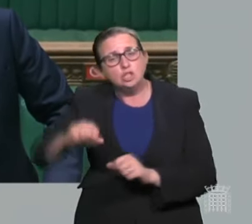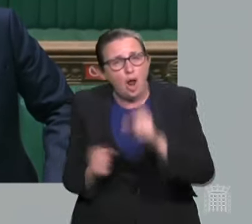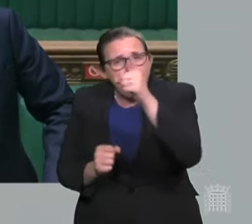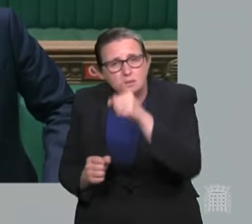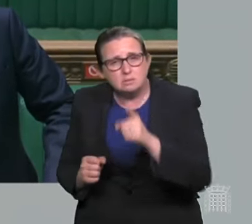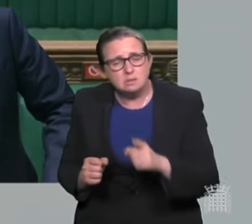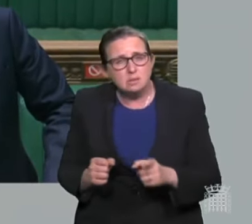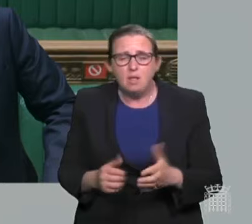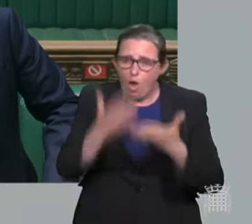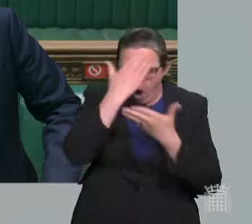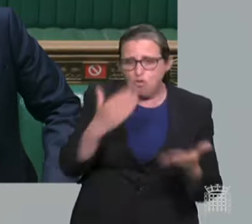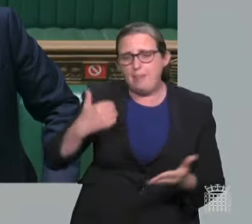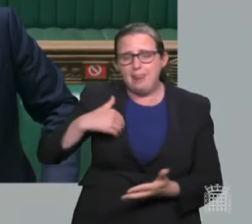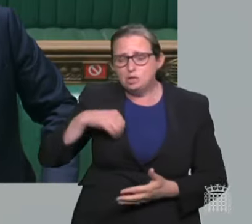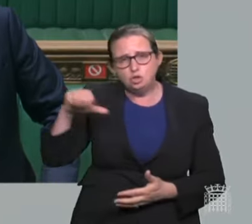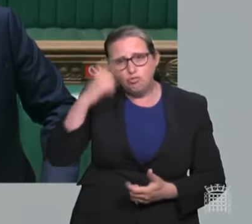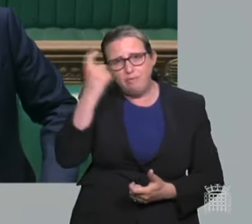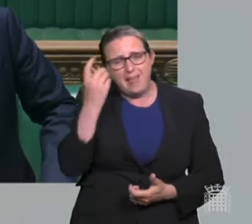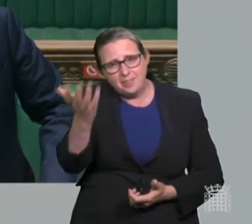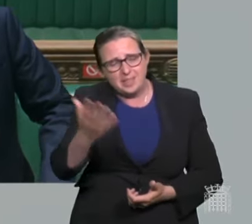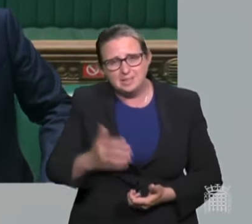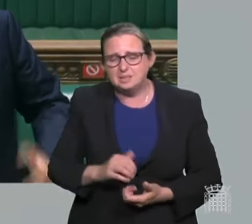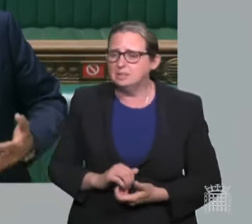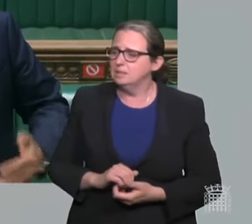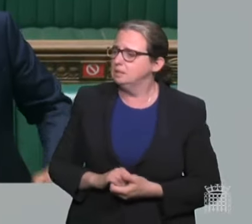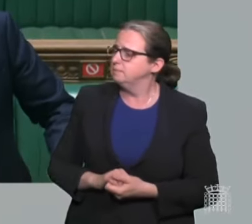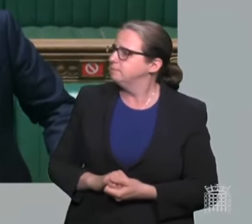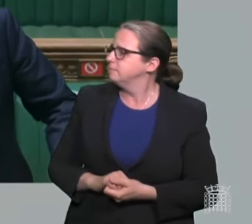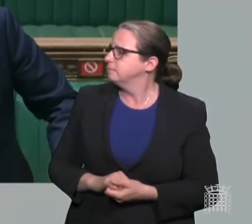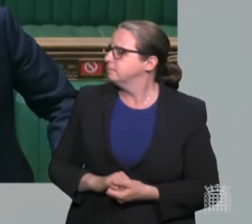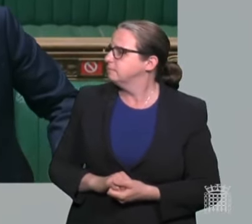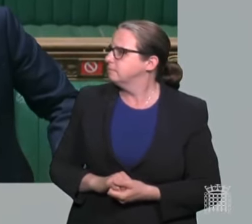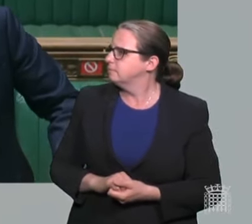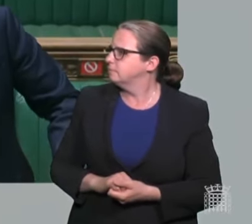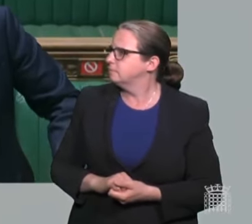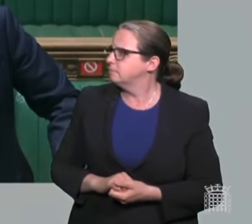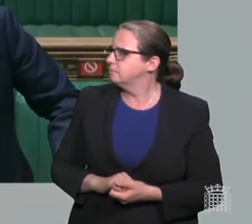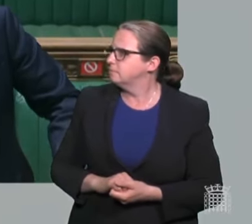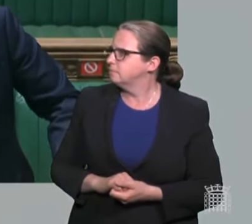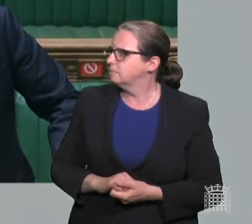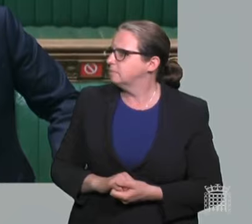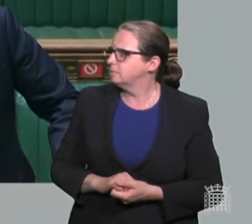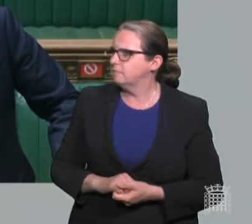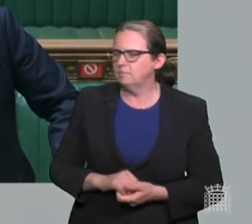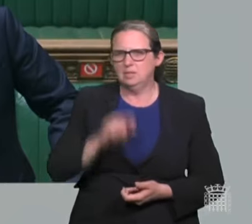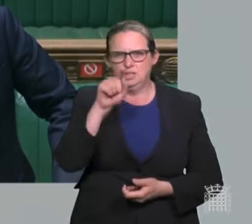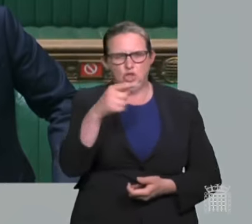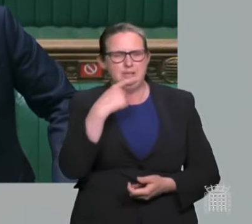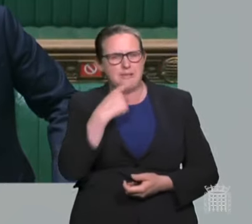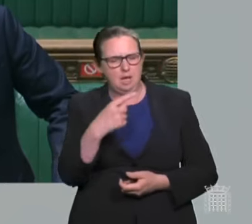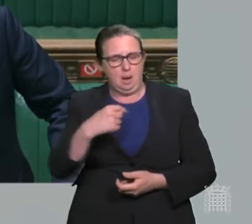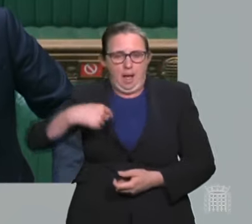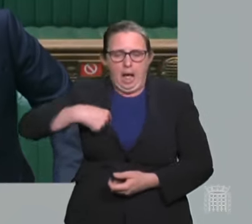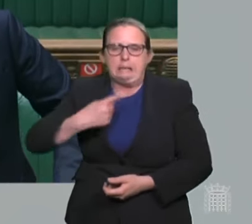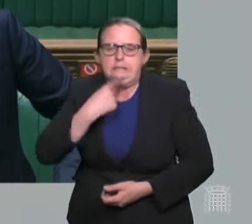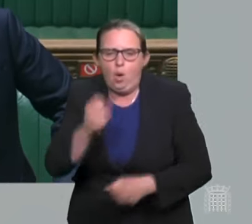on that. And then she claimed that I suggested that somehow that COVID is like flu. I have never said that.